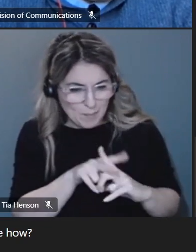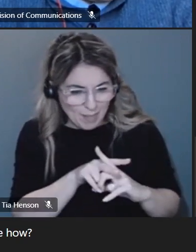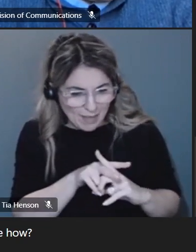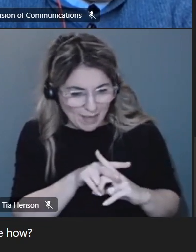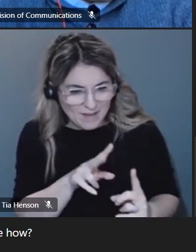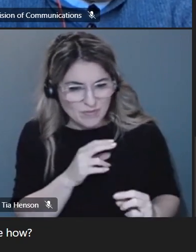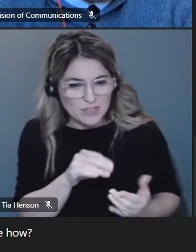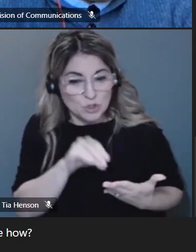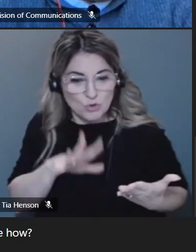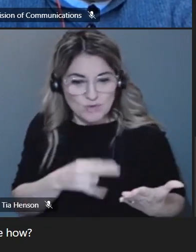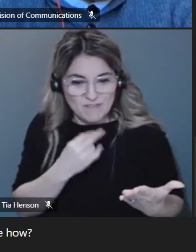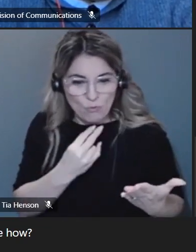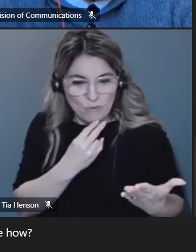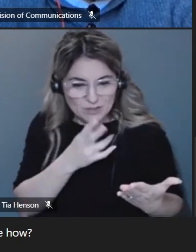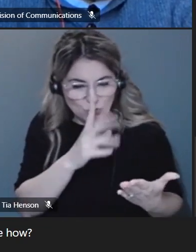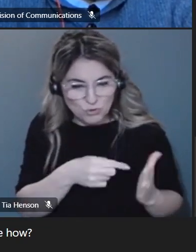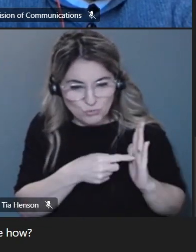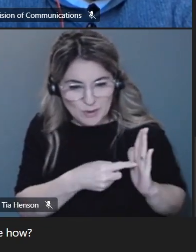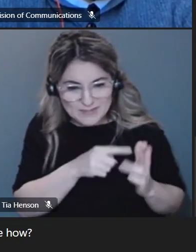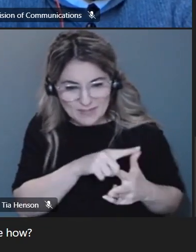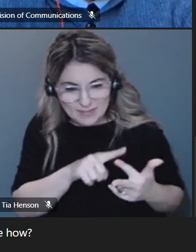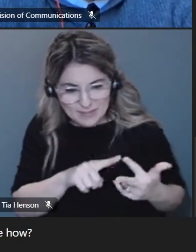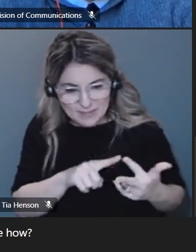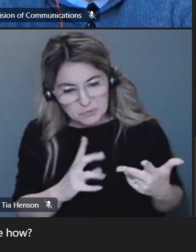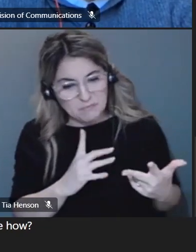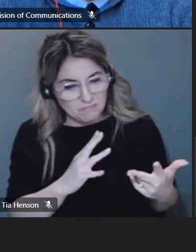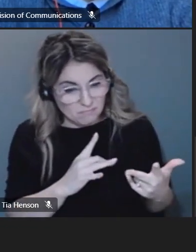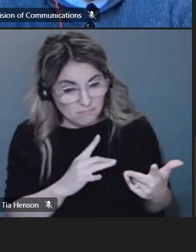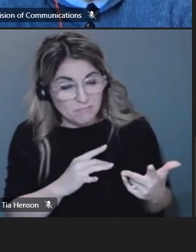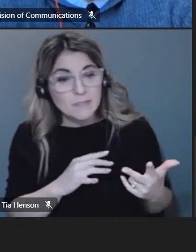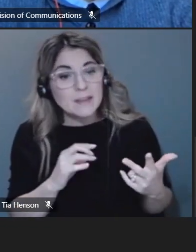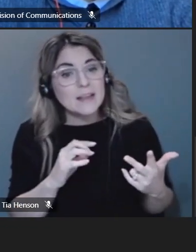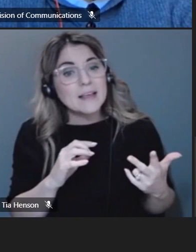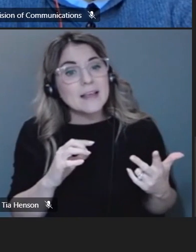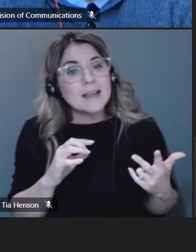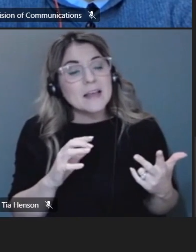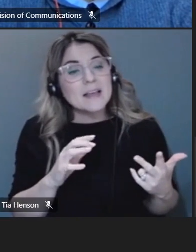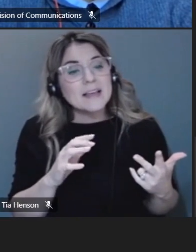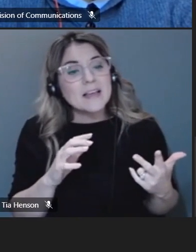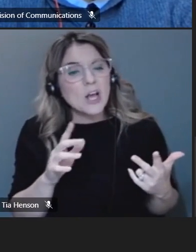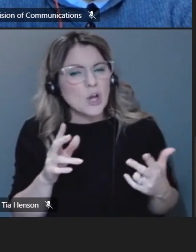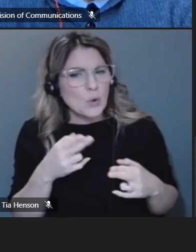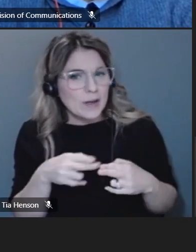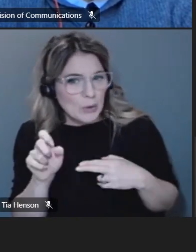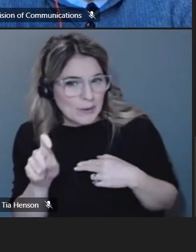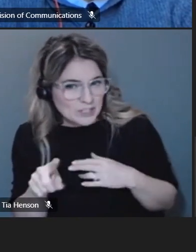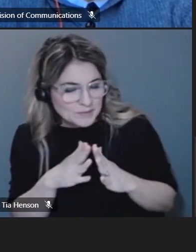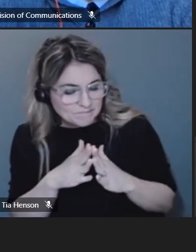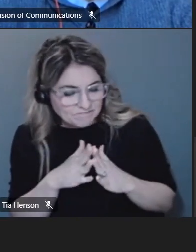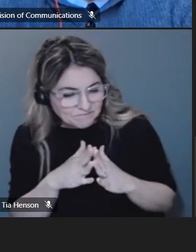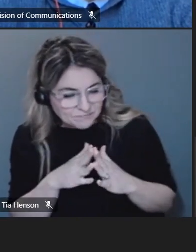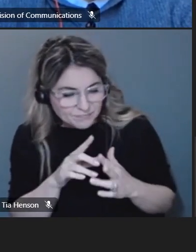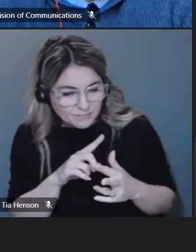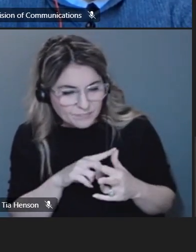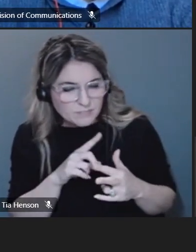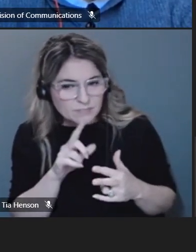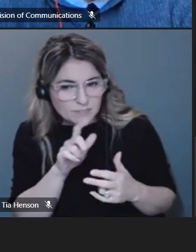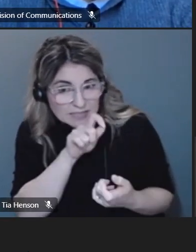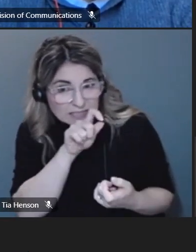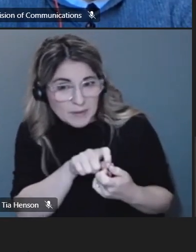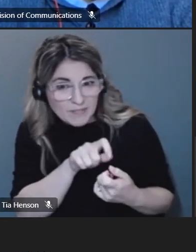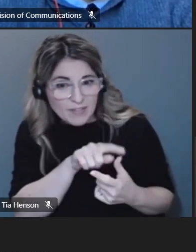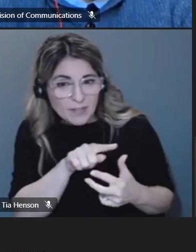um so i guess my question specifically on these topics um